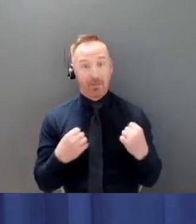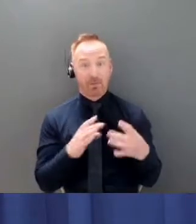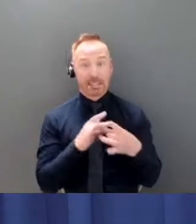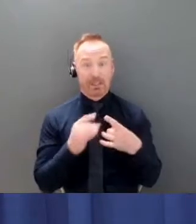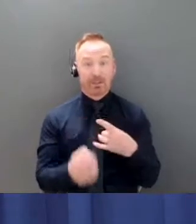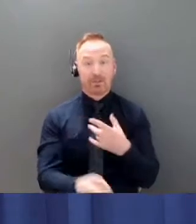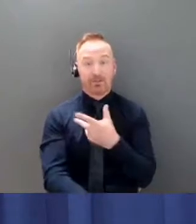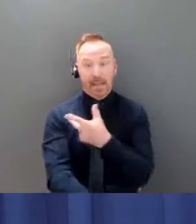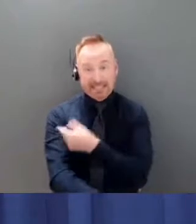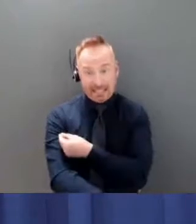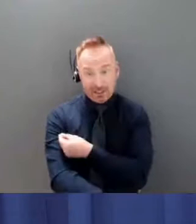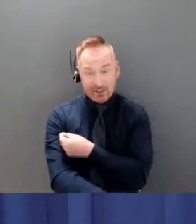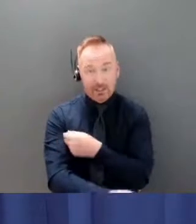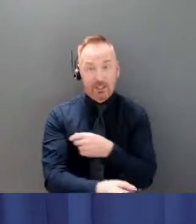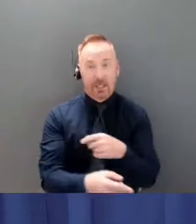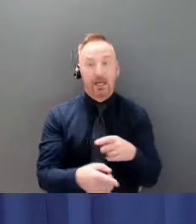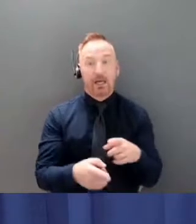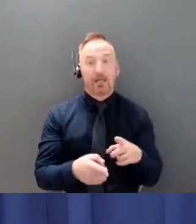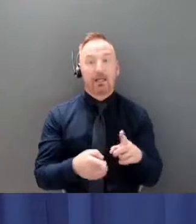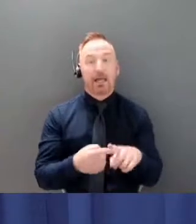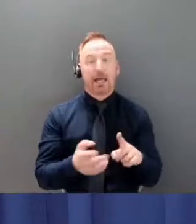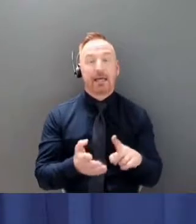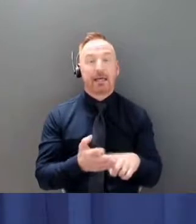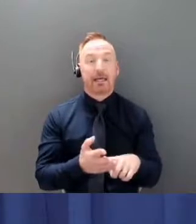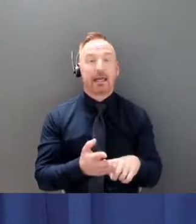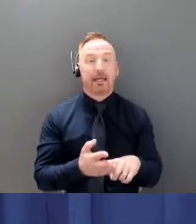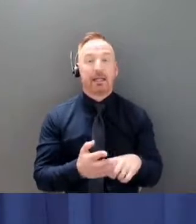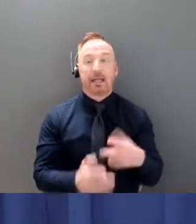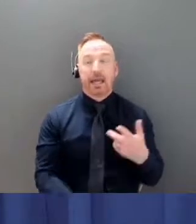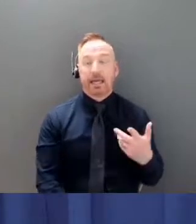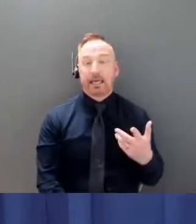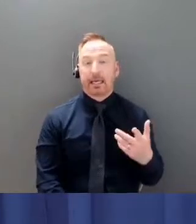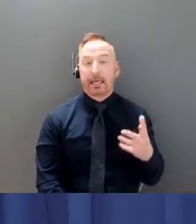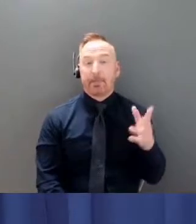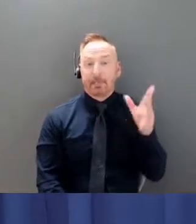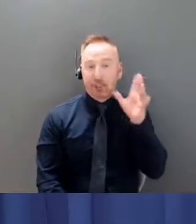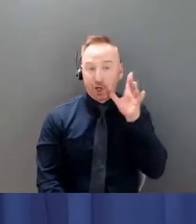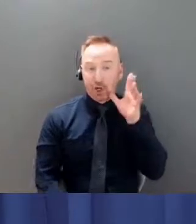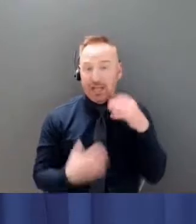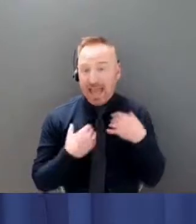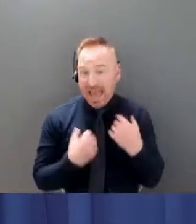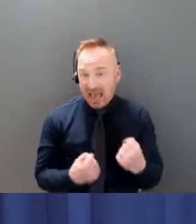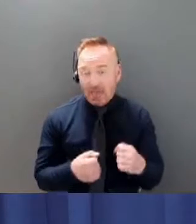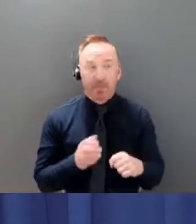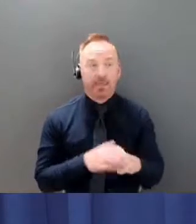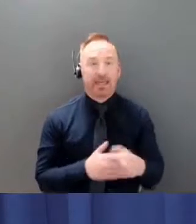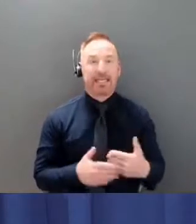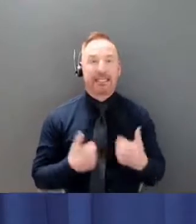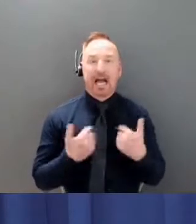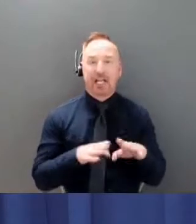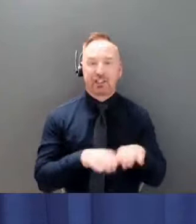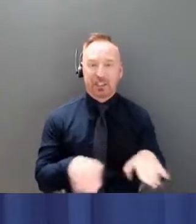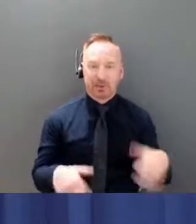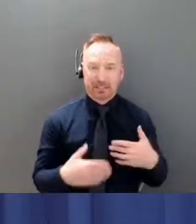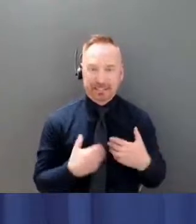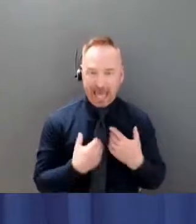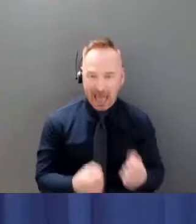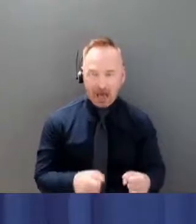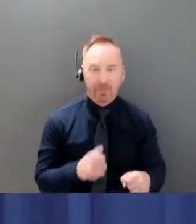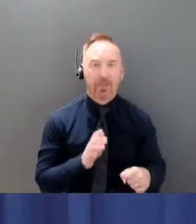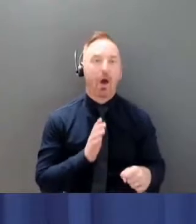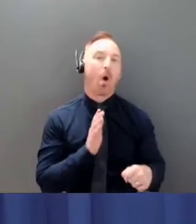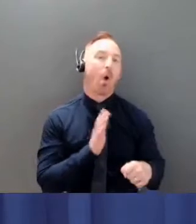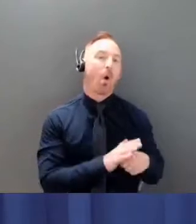health and child, young children's health and communicable disease control in the